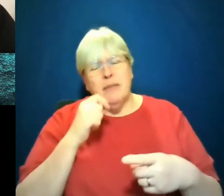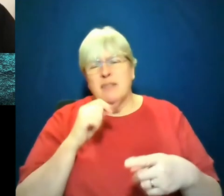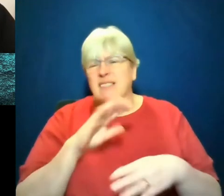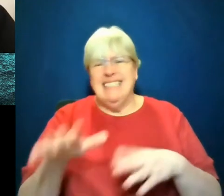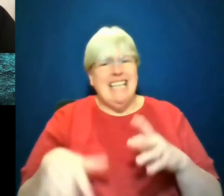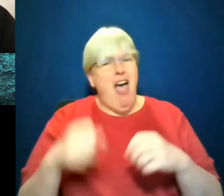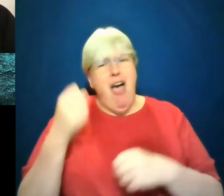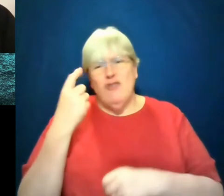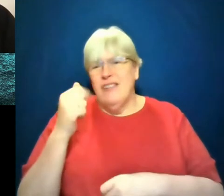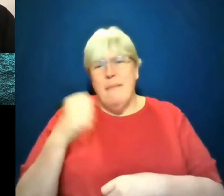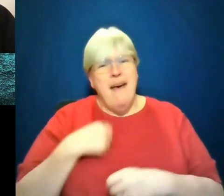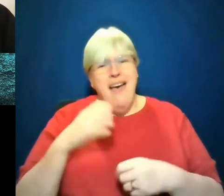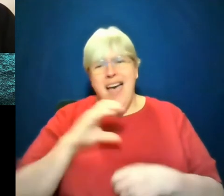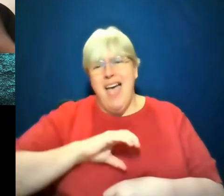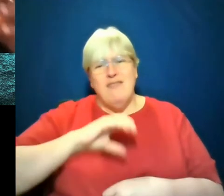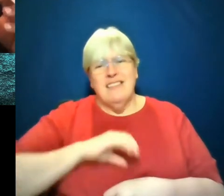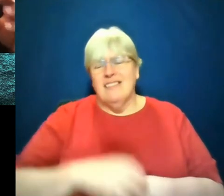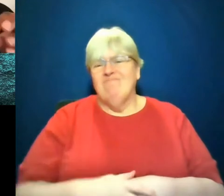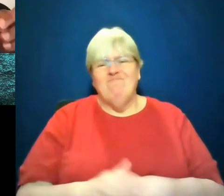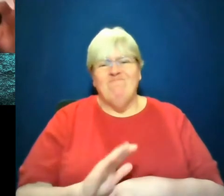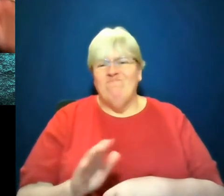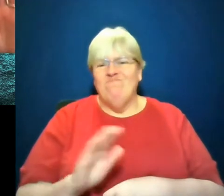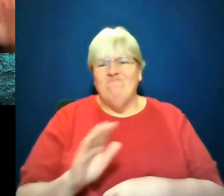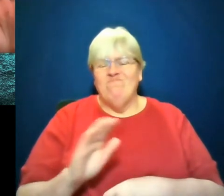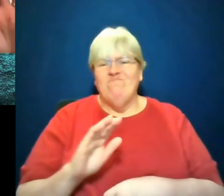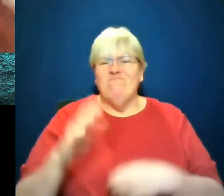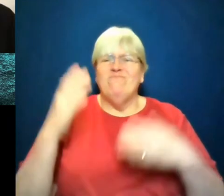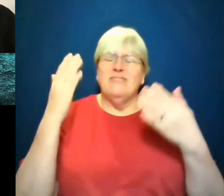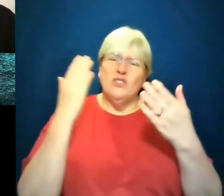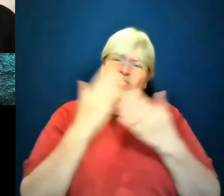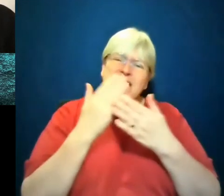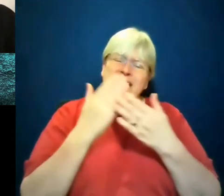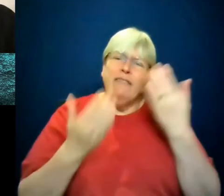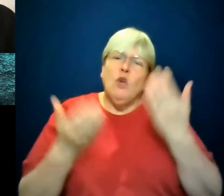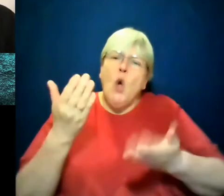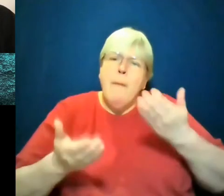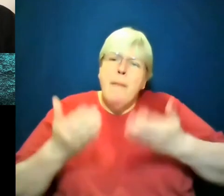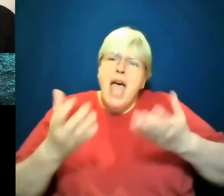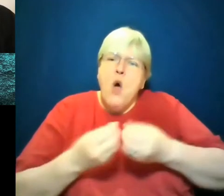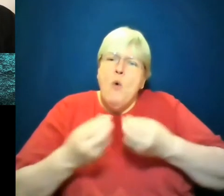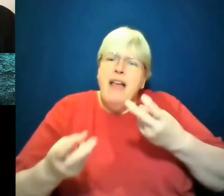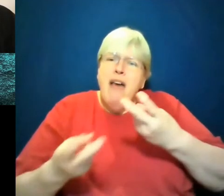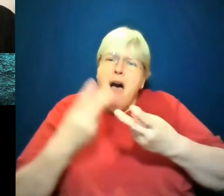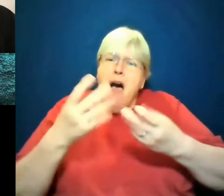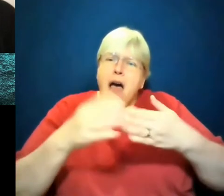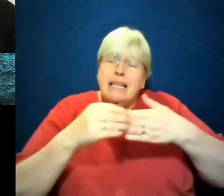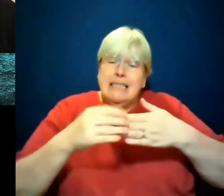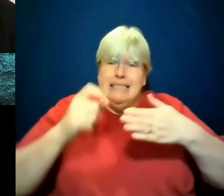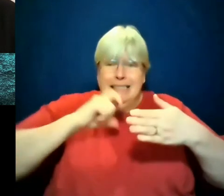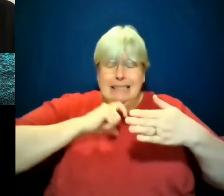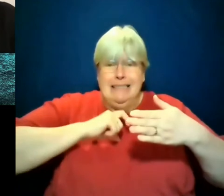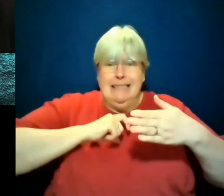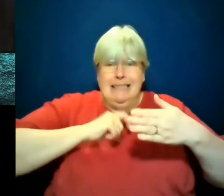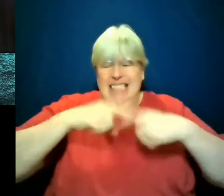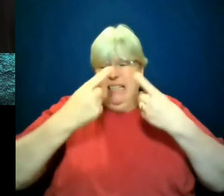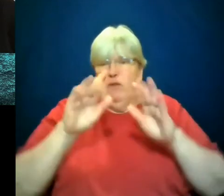They did not understand him. He just looked on his face. If you compared him with another, uh, protagonist in the crime book, if somebody wasn't